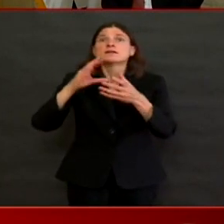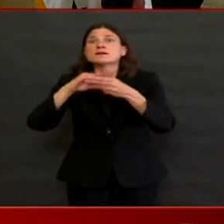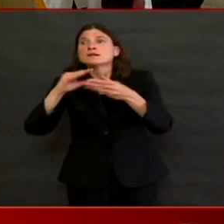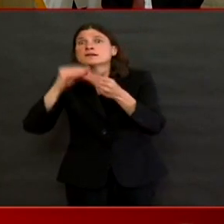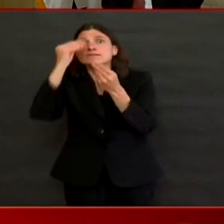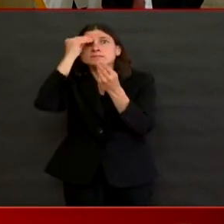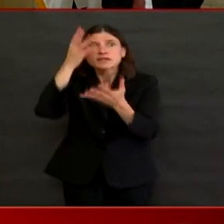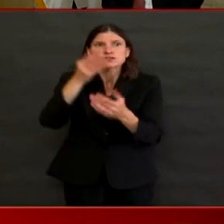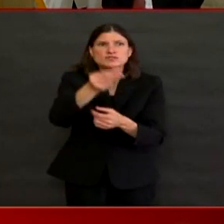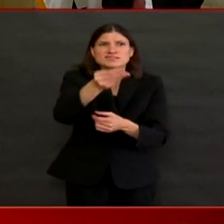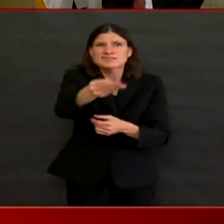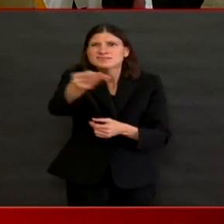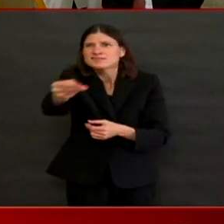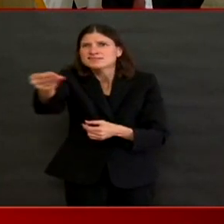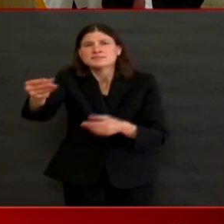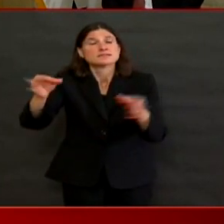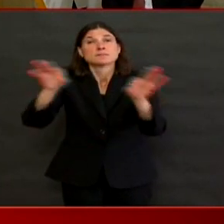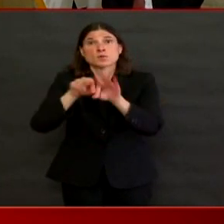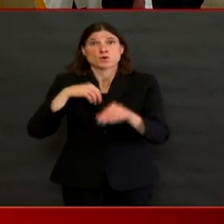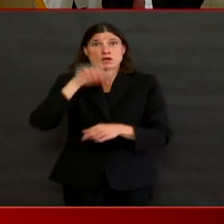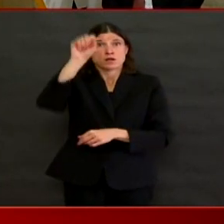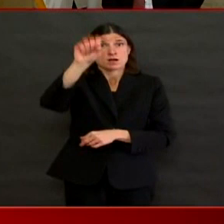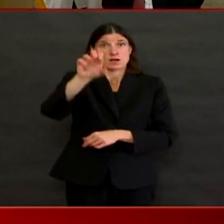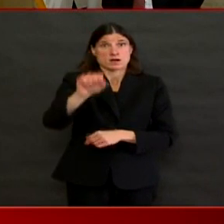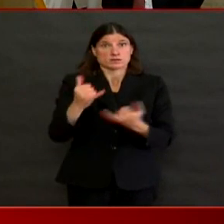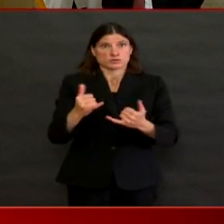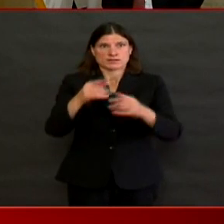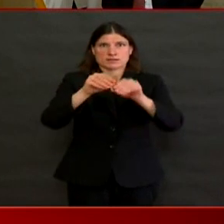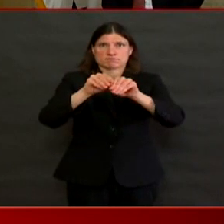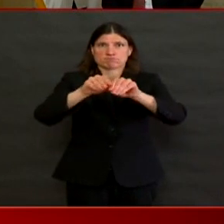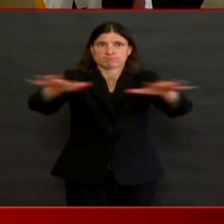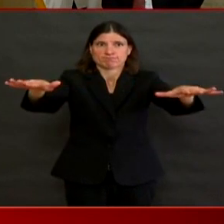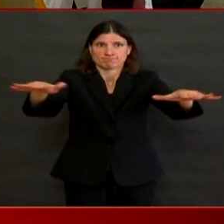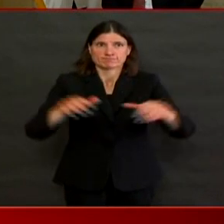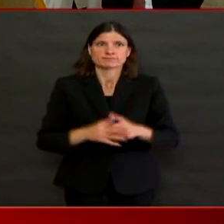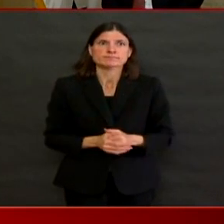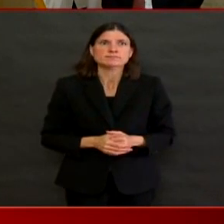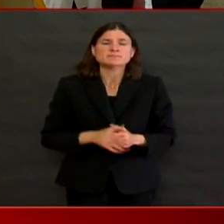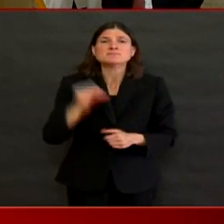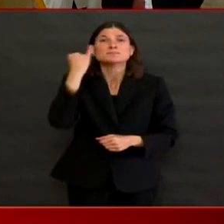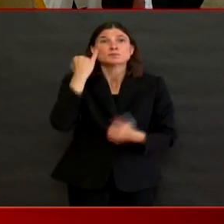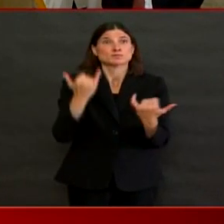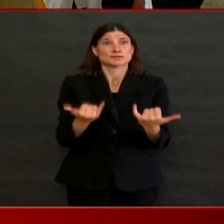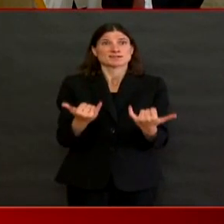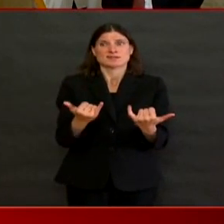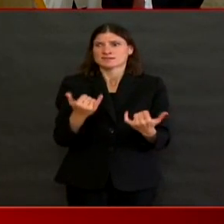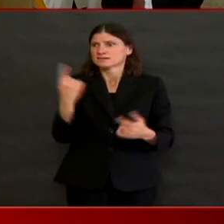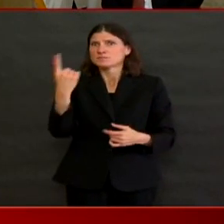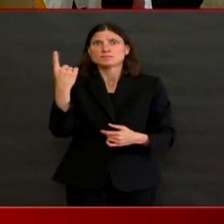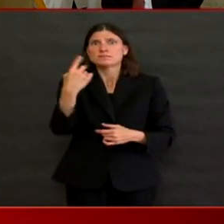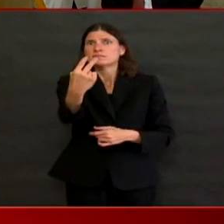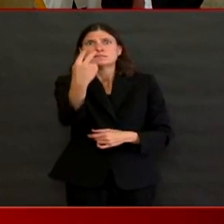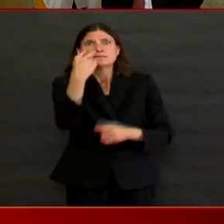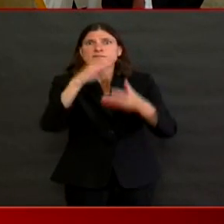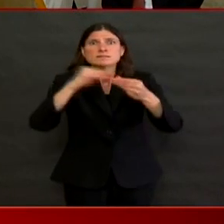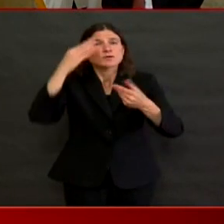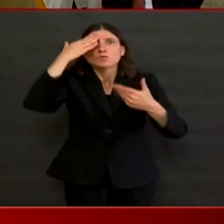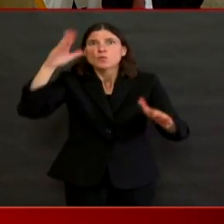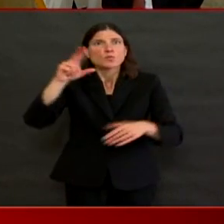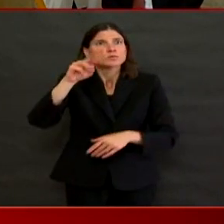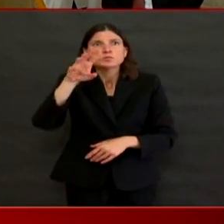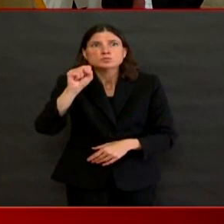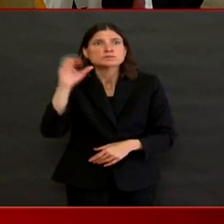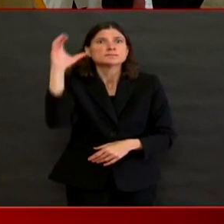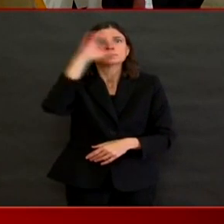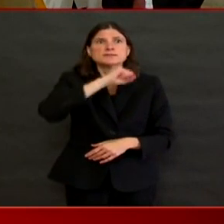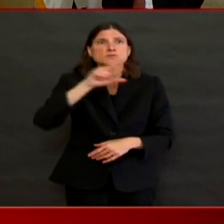who isn't able to watch these daily briefings, or who maybe isn't as plugged in to social media or